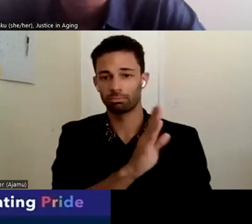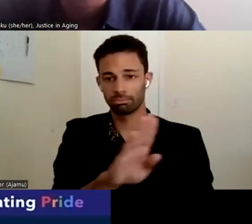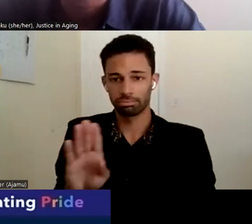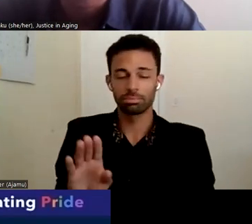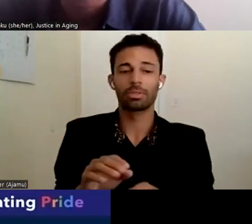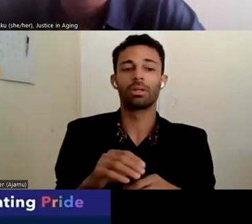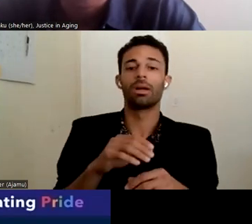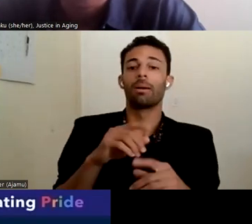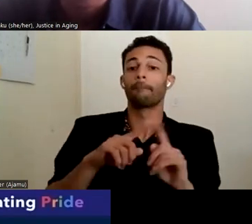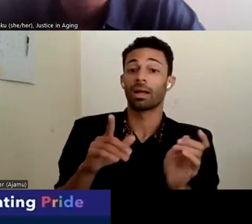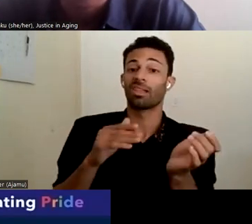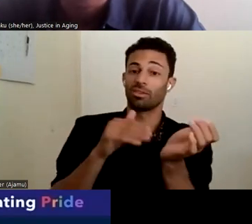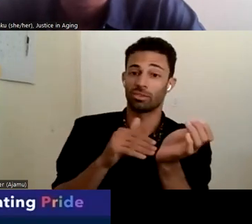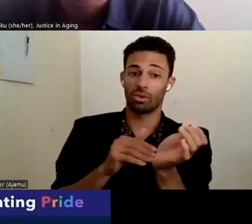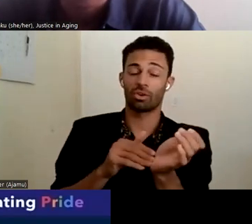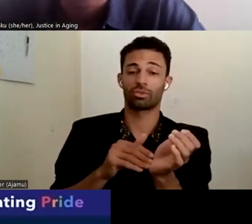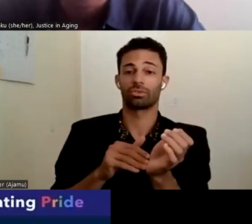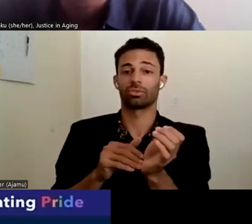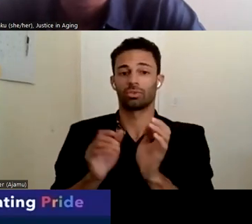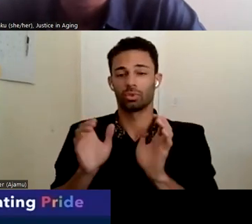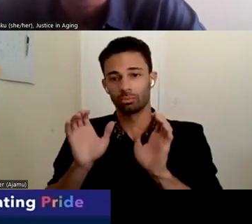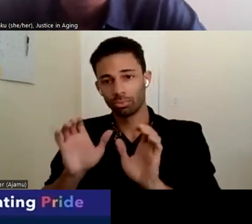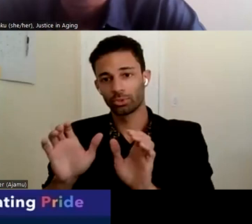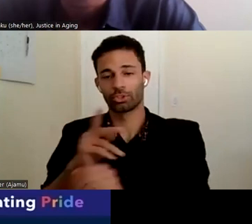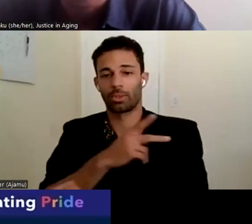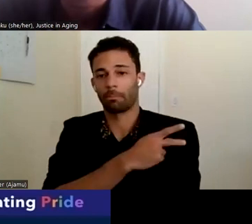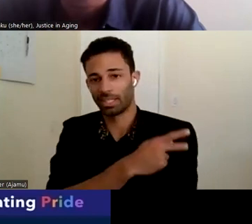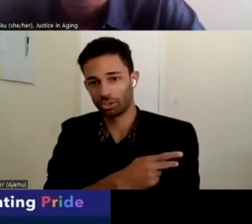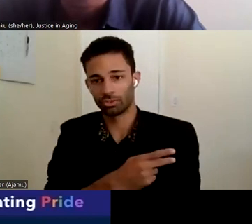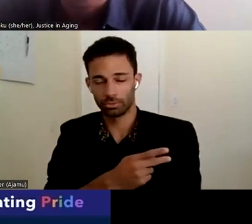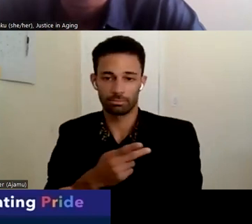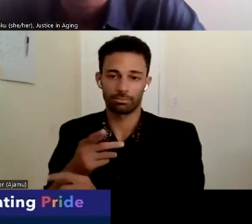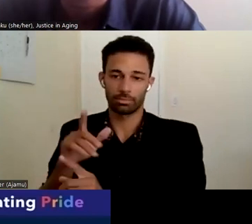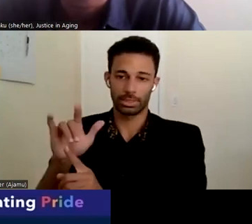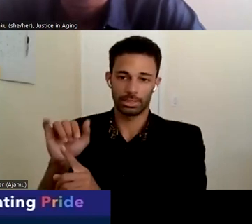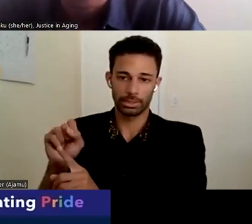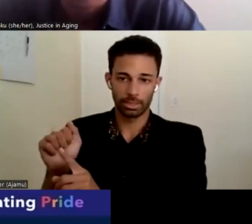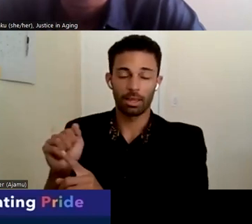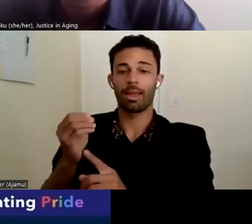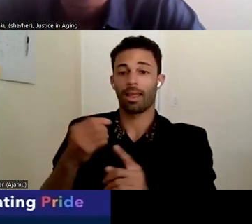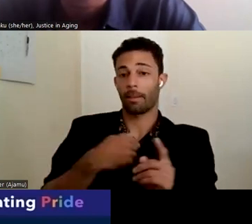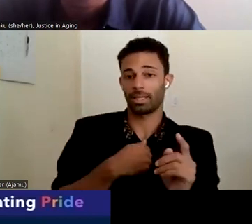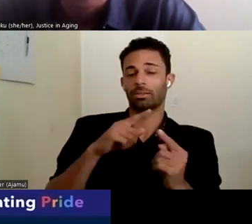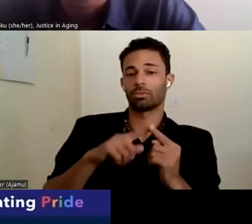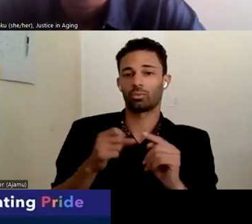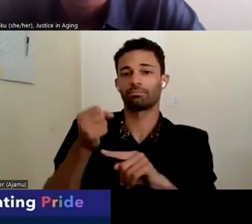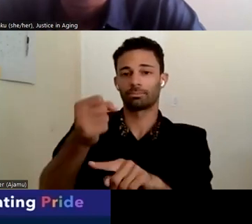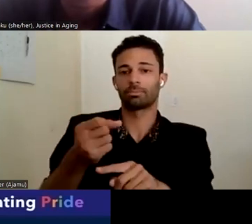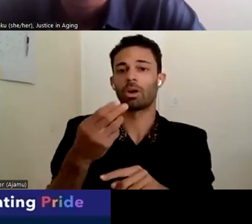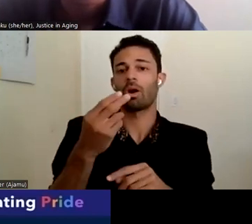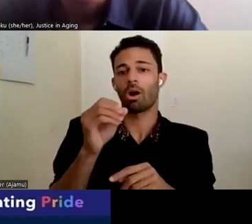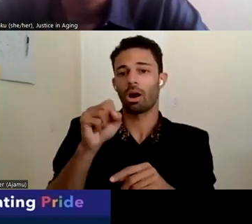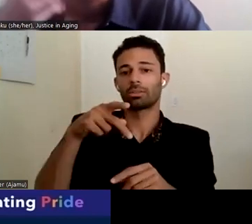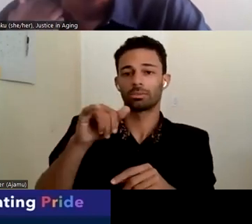press pressuring the patient in this case, Lisa and me to put her on hospice care, to put her in comfort care and